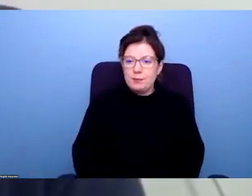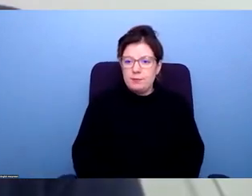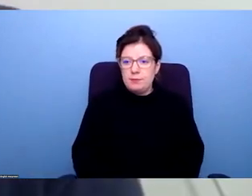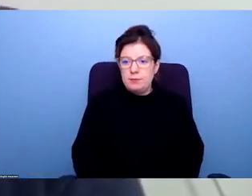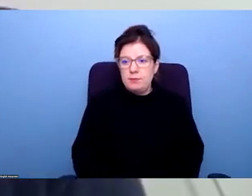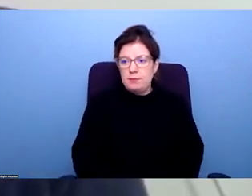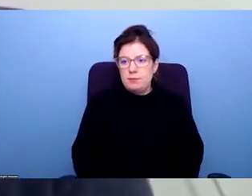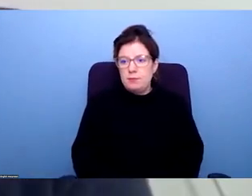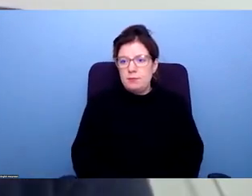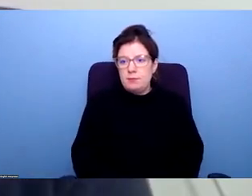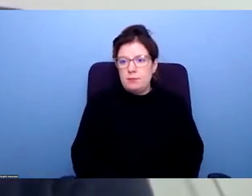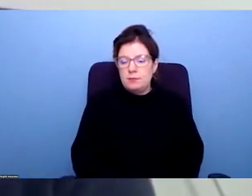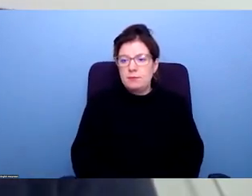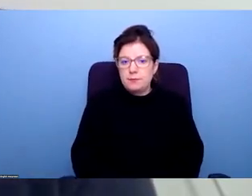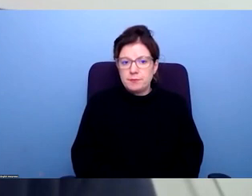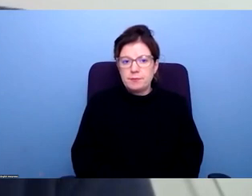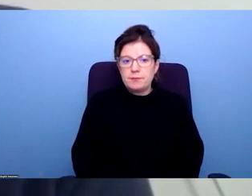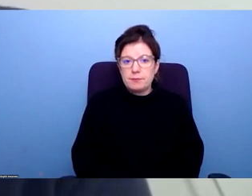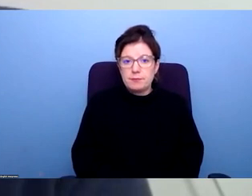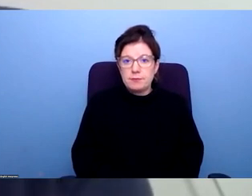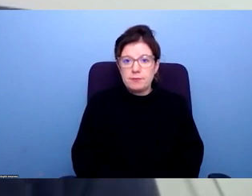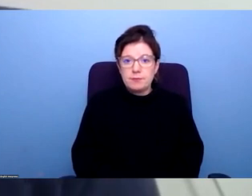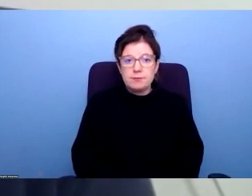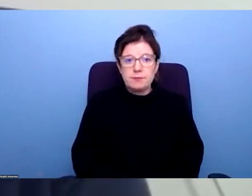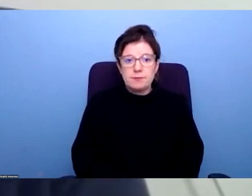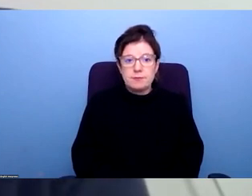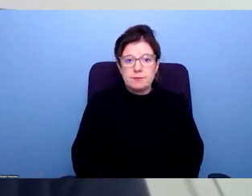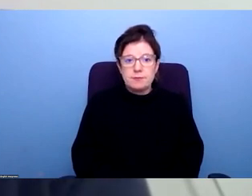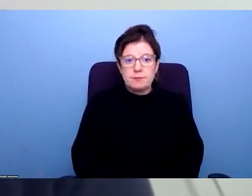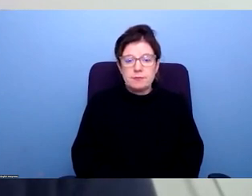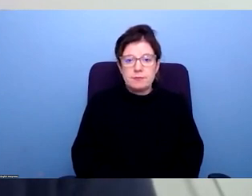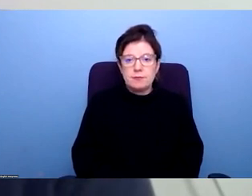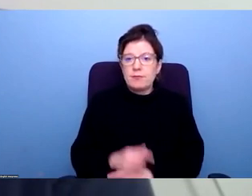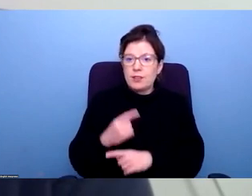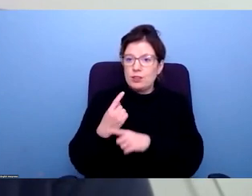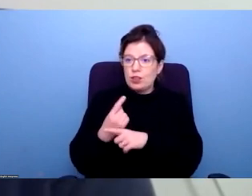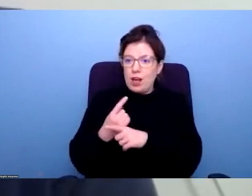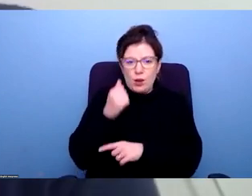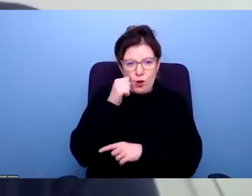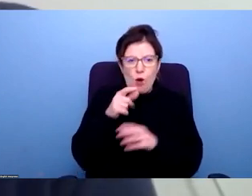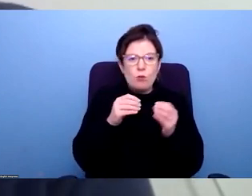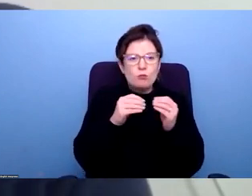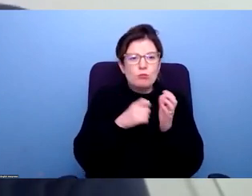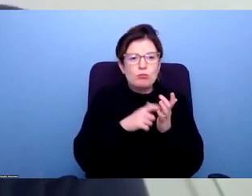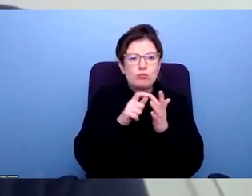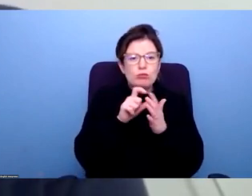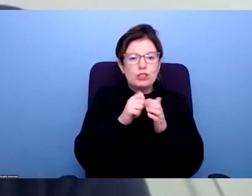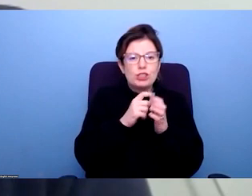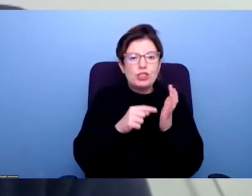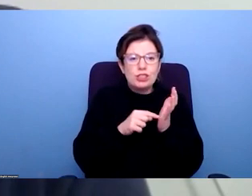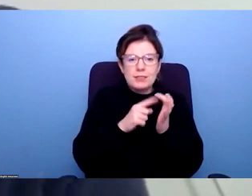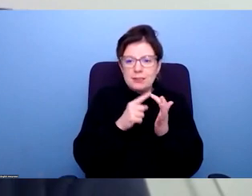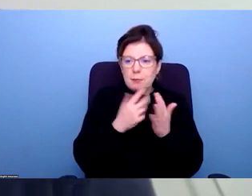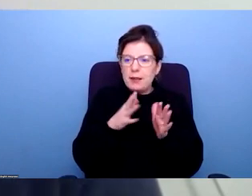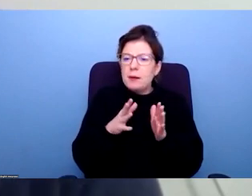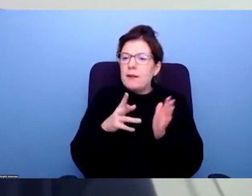I'm just going to come on to some of the questions in the chat before Bridget, I come to you. know you've raised your hand. So Vicky Livingstone